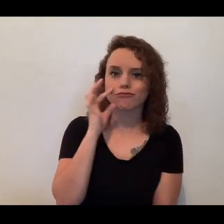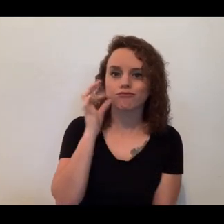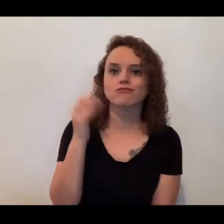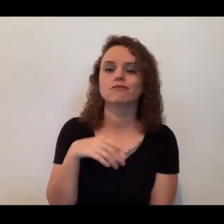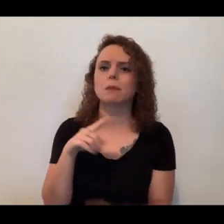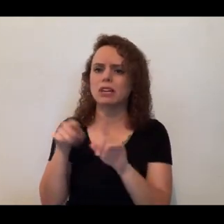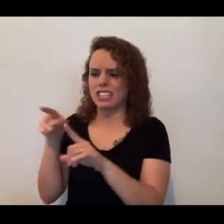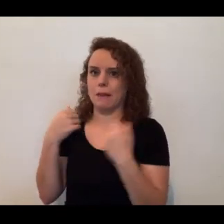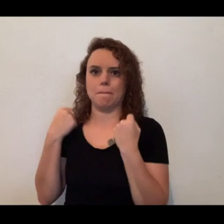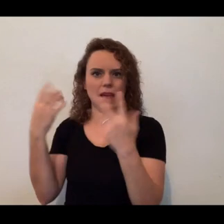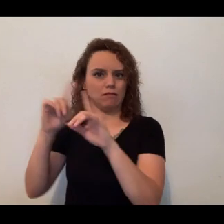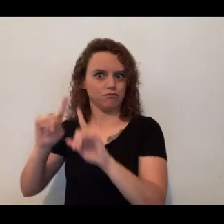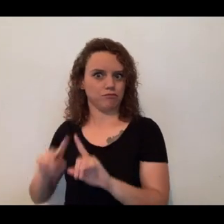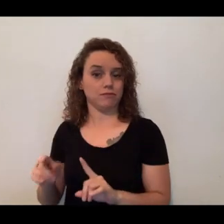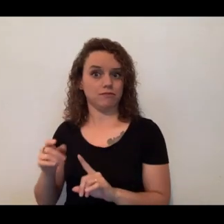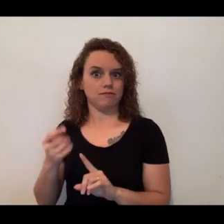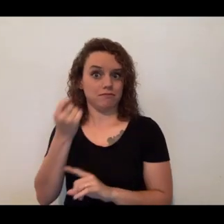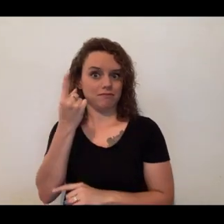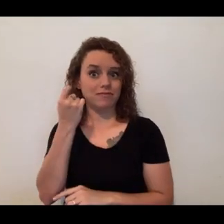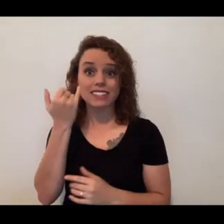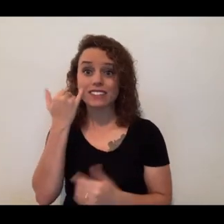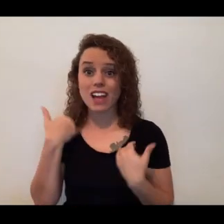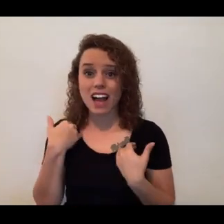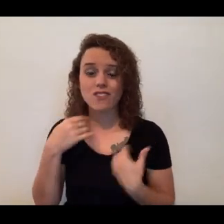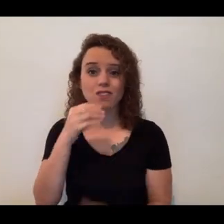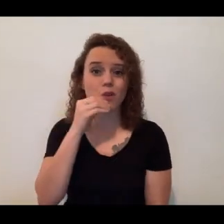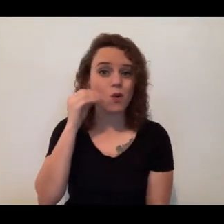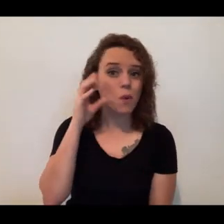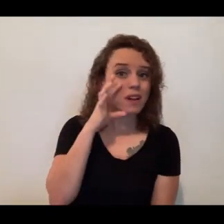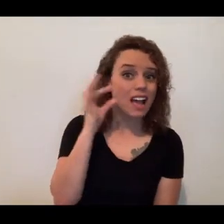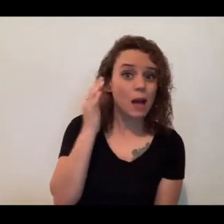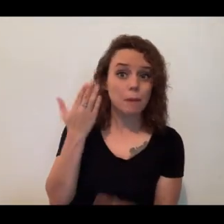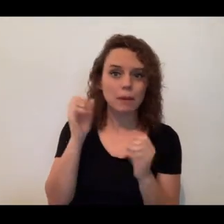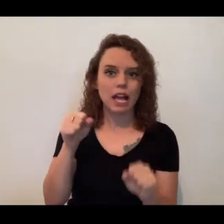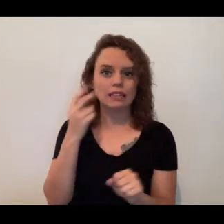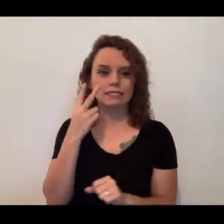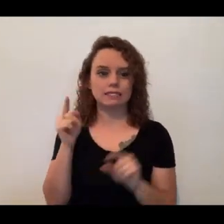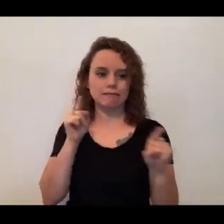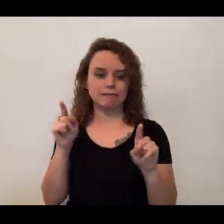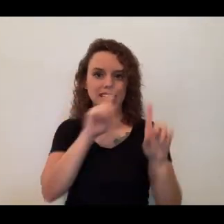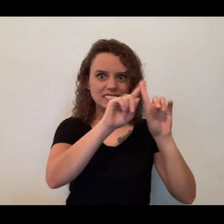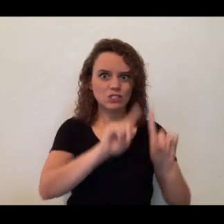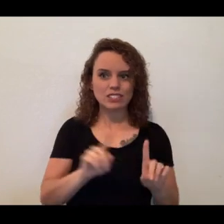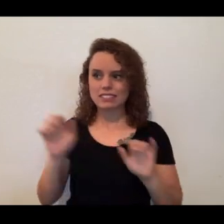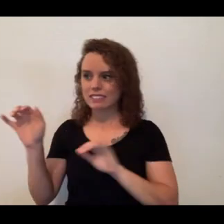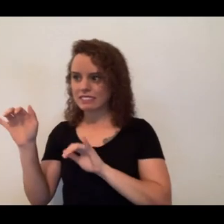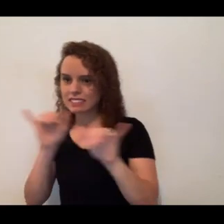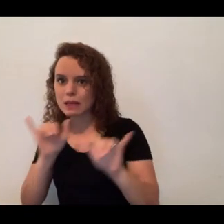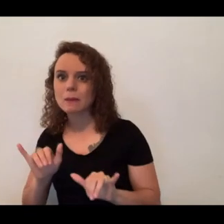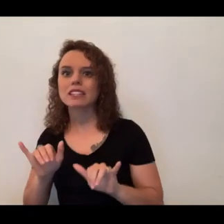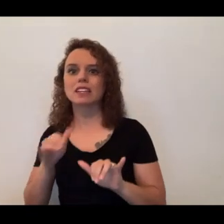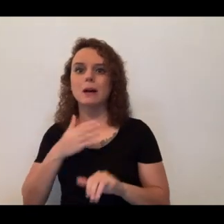to be able to pick out those differences and similarities. So, while you're watching this, I want you to really look at those things and say, hey, does my cat at home have that